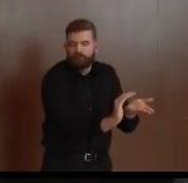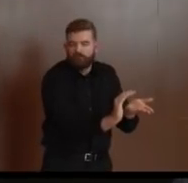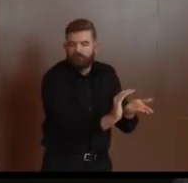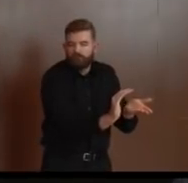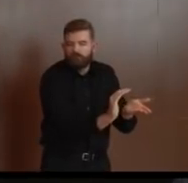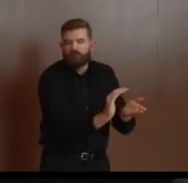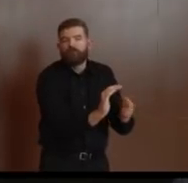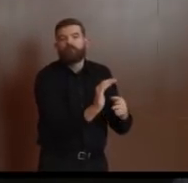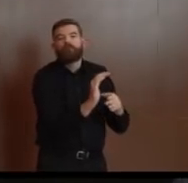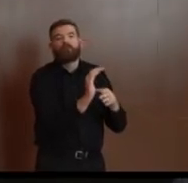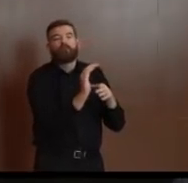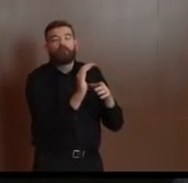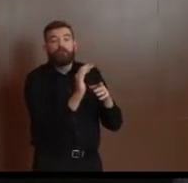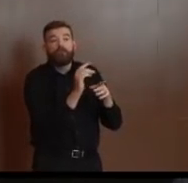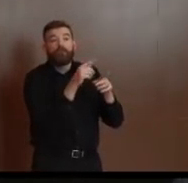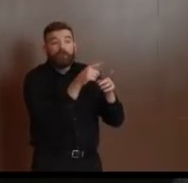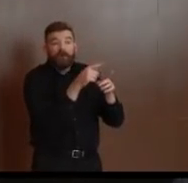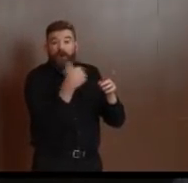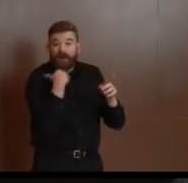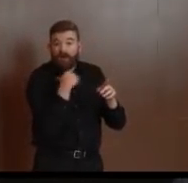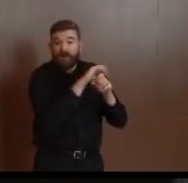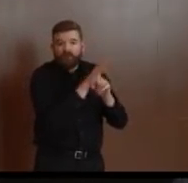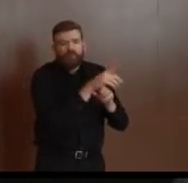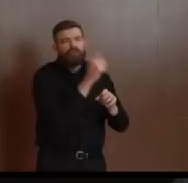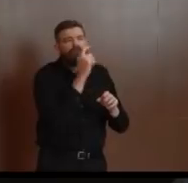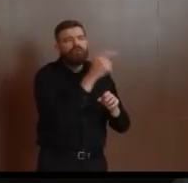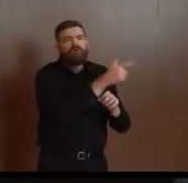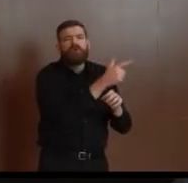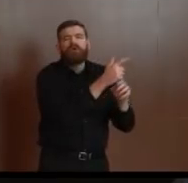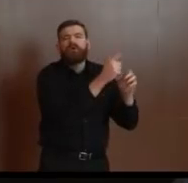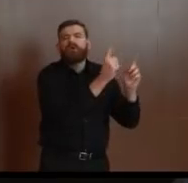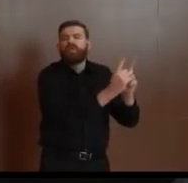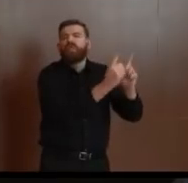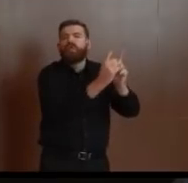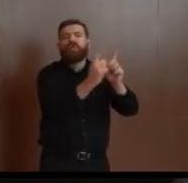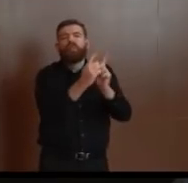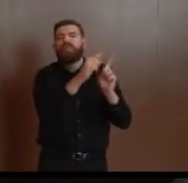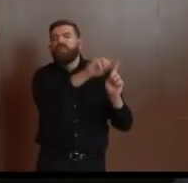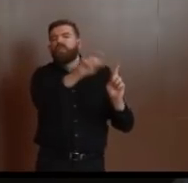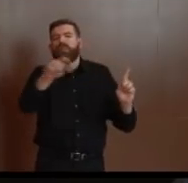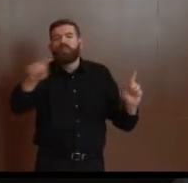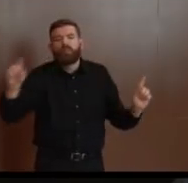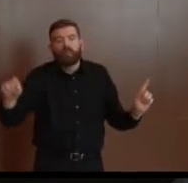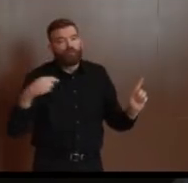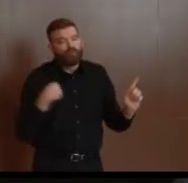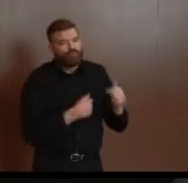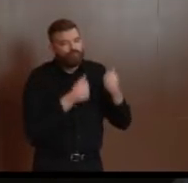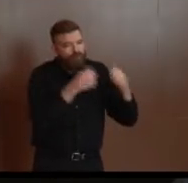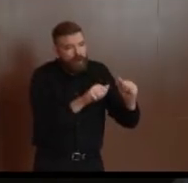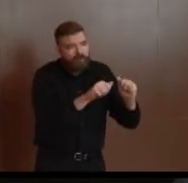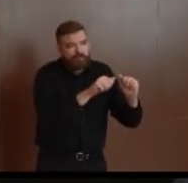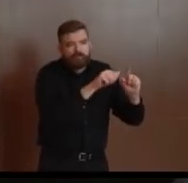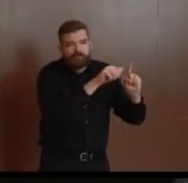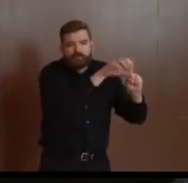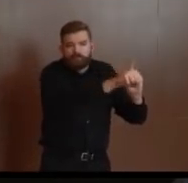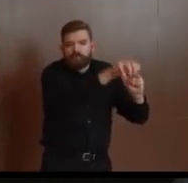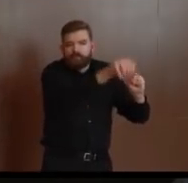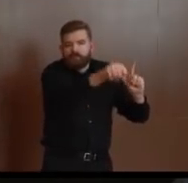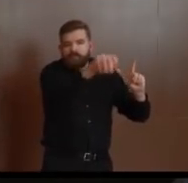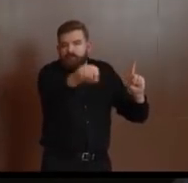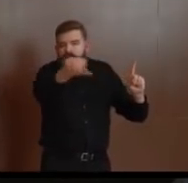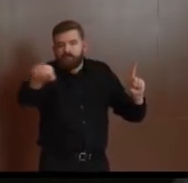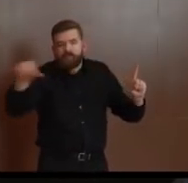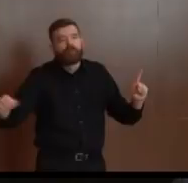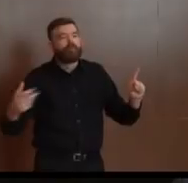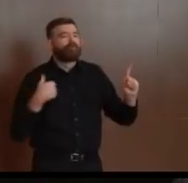the same strategies as far as community mitigation still would remain the same. The social distancing, the other efforts